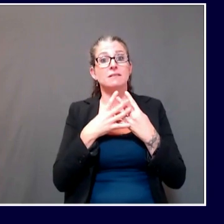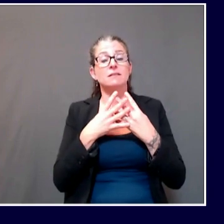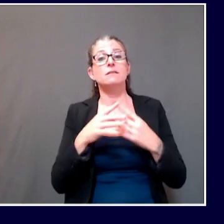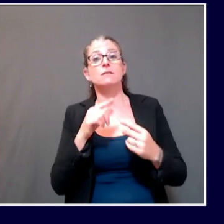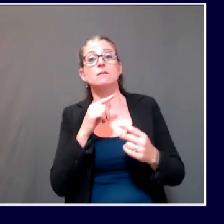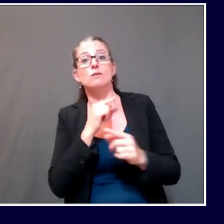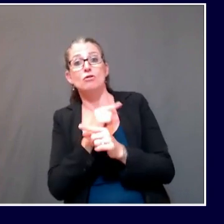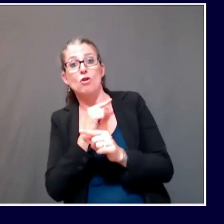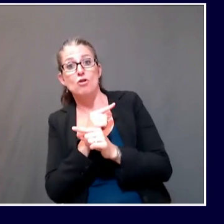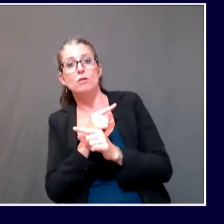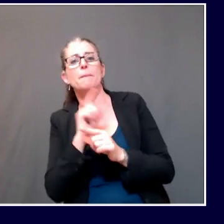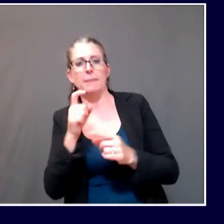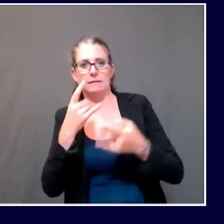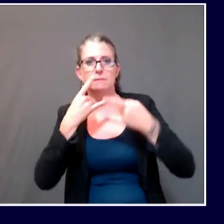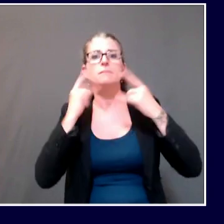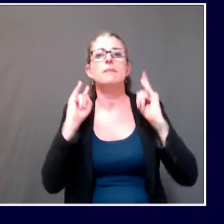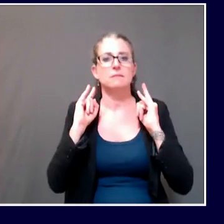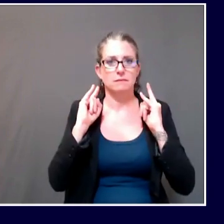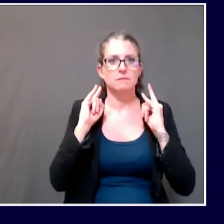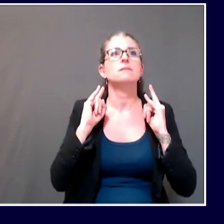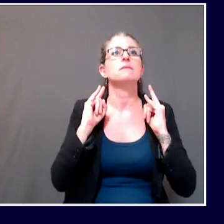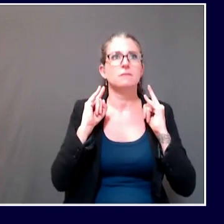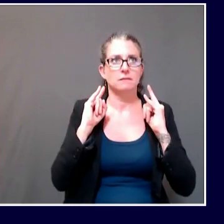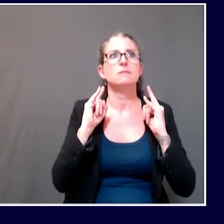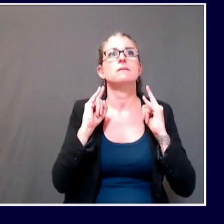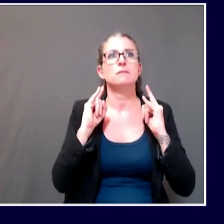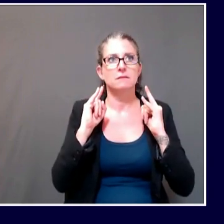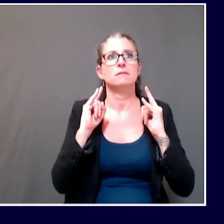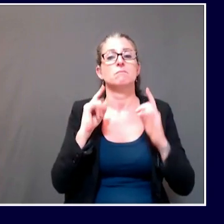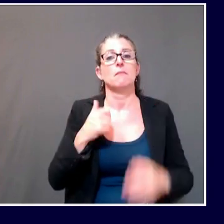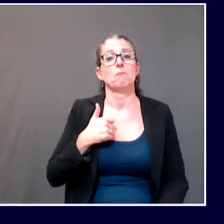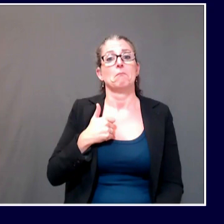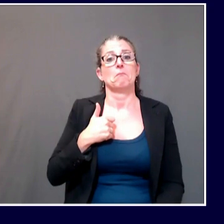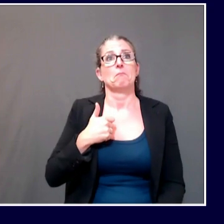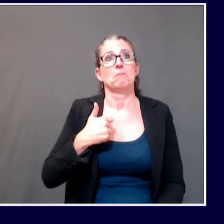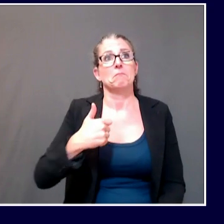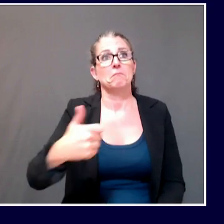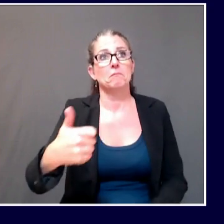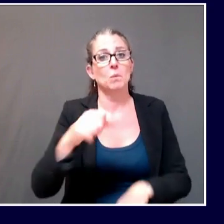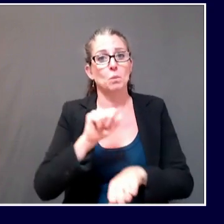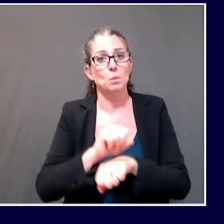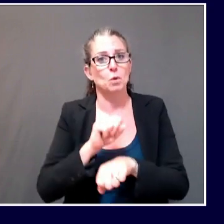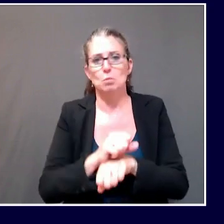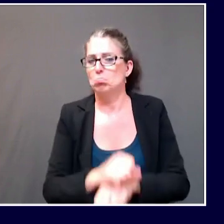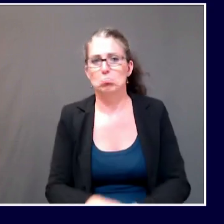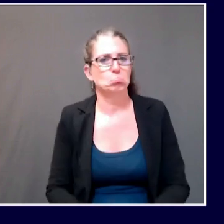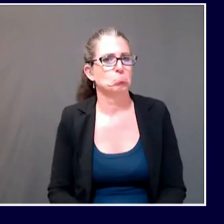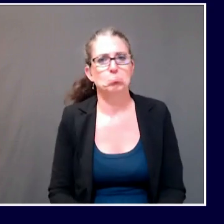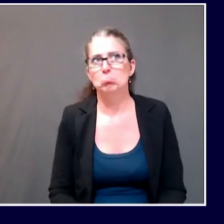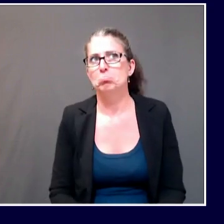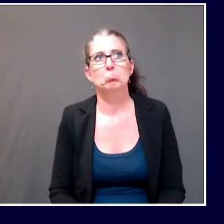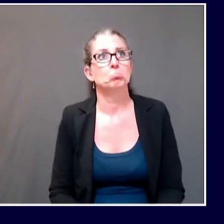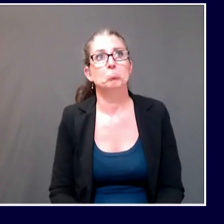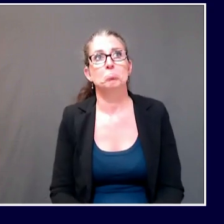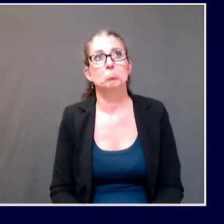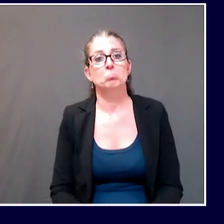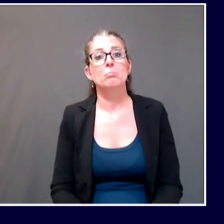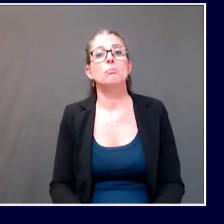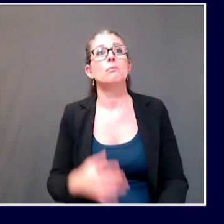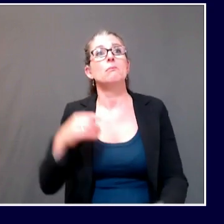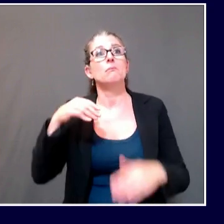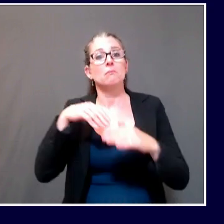if they're coming to and from work, probably not. If they're alone. Same rules would apply to, that apply to